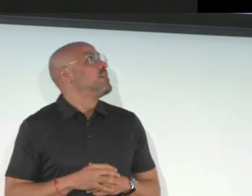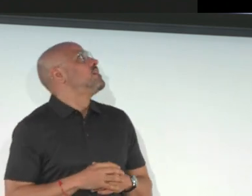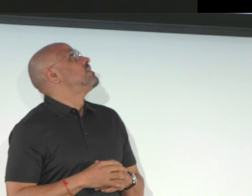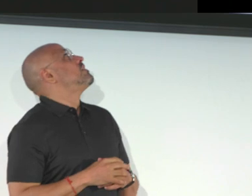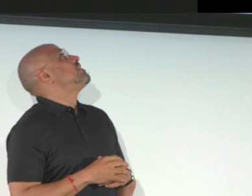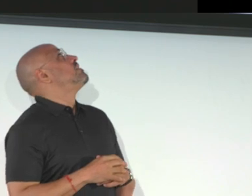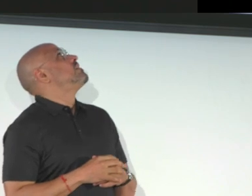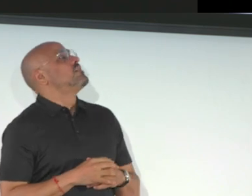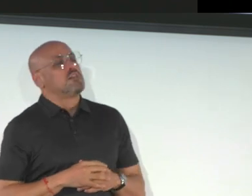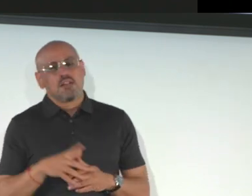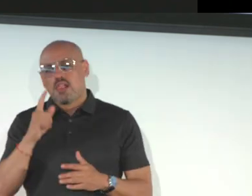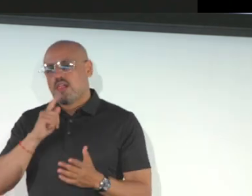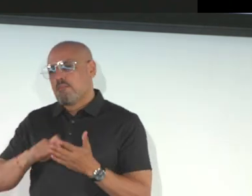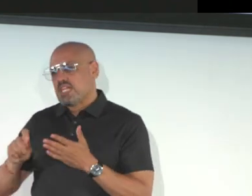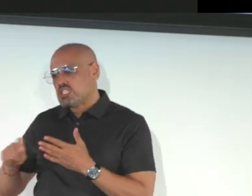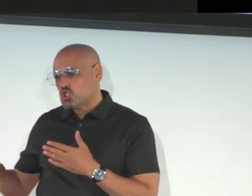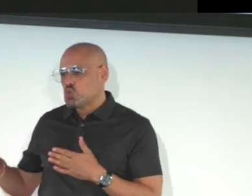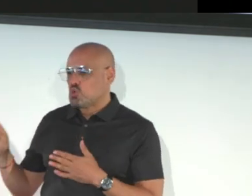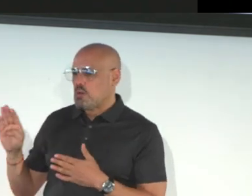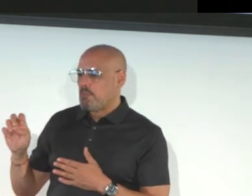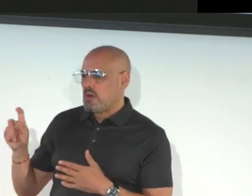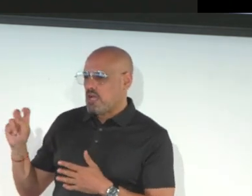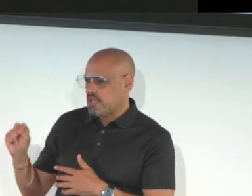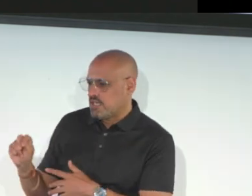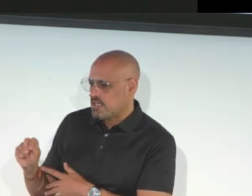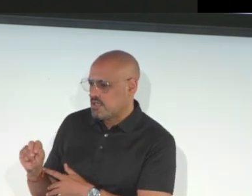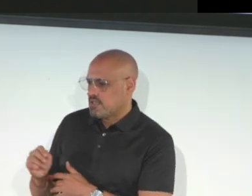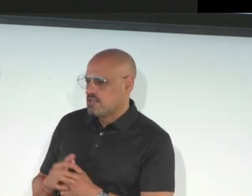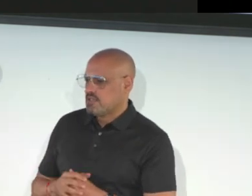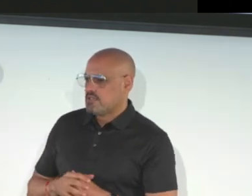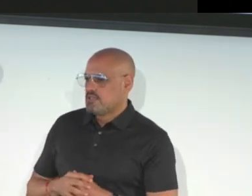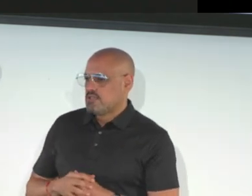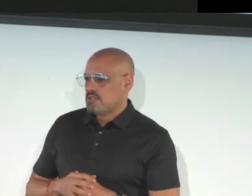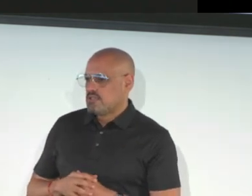see what's on it. Cancel. Button.